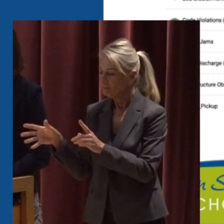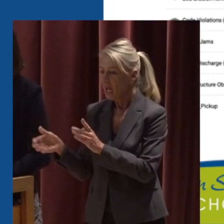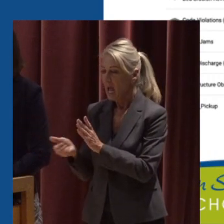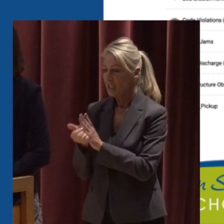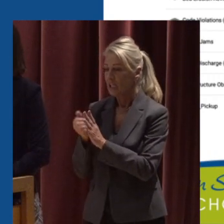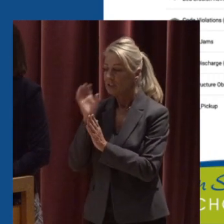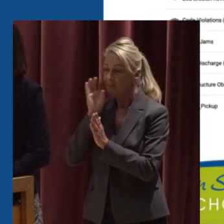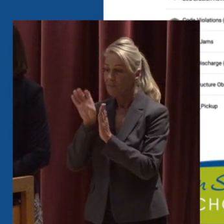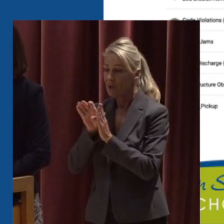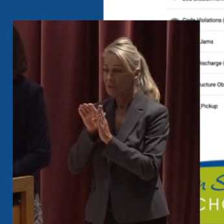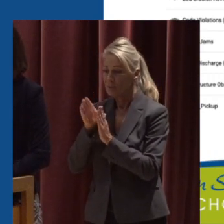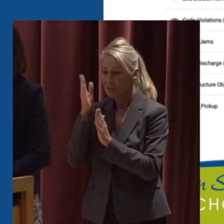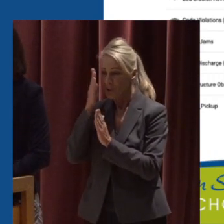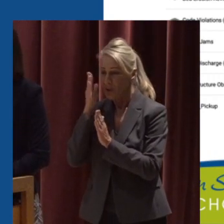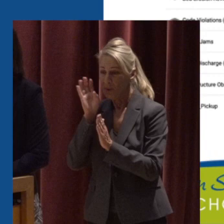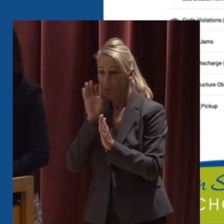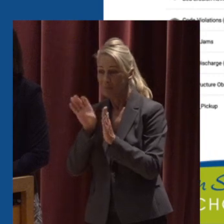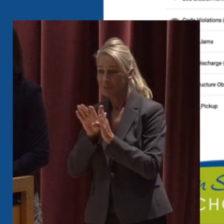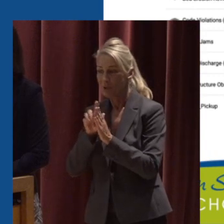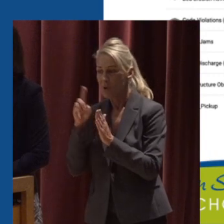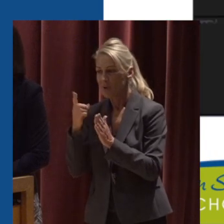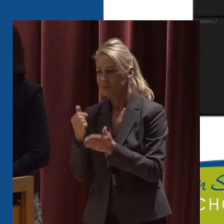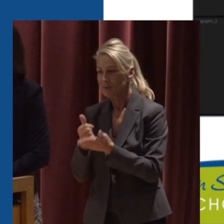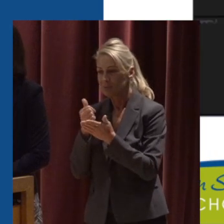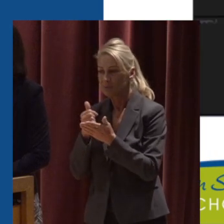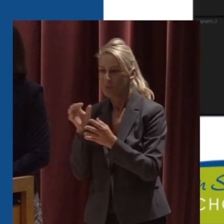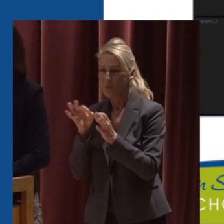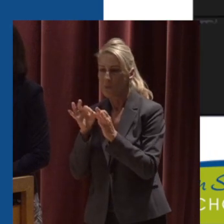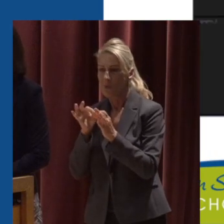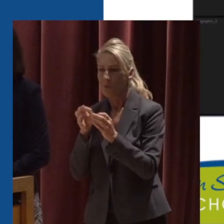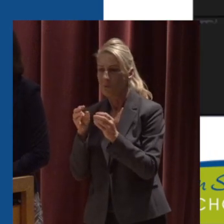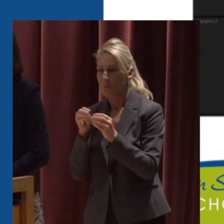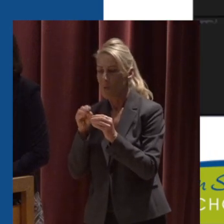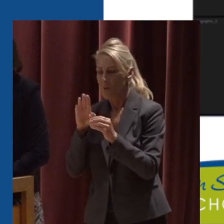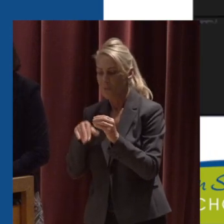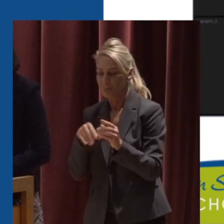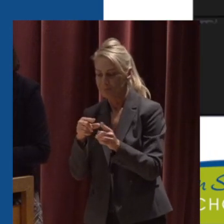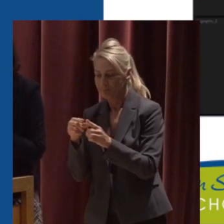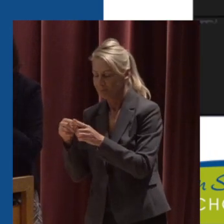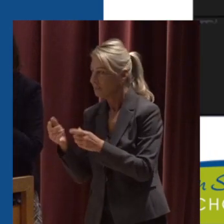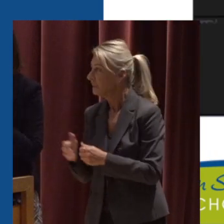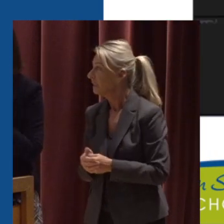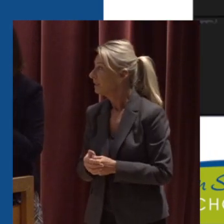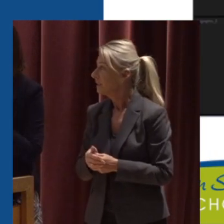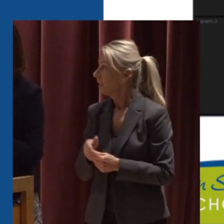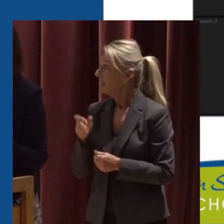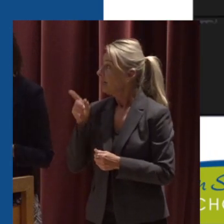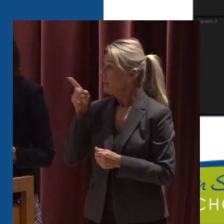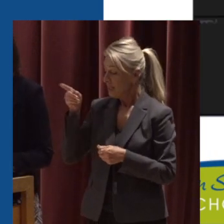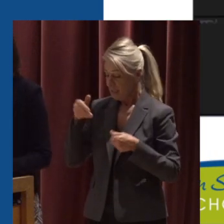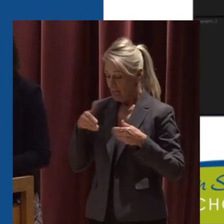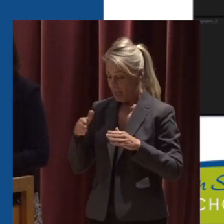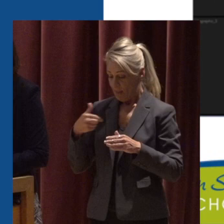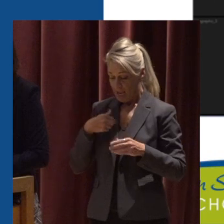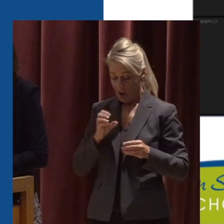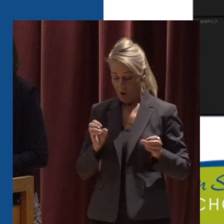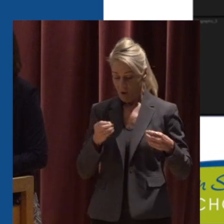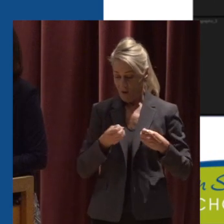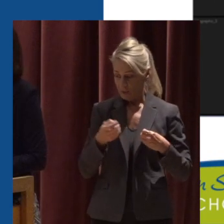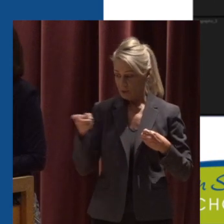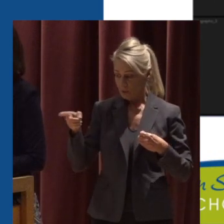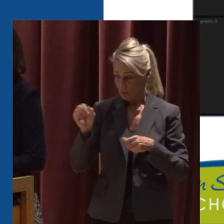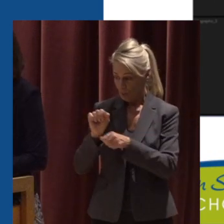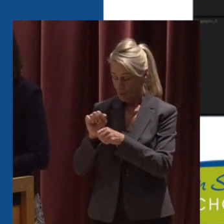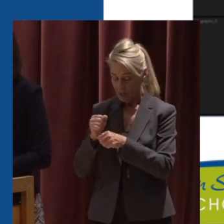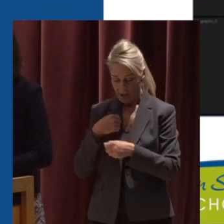knows, a picture is always worth a thousand words This also allows me, back in the office, to be able to see in real time The